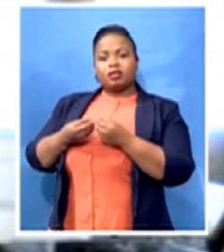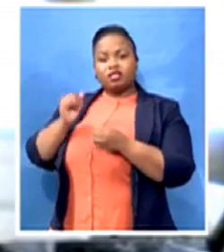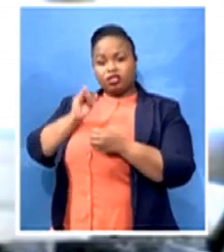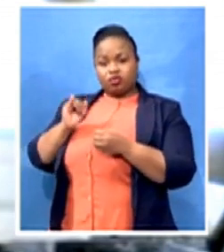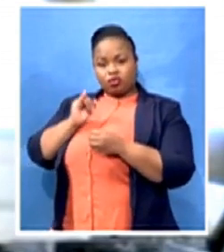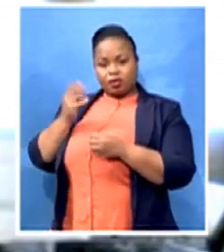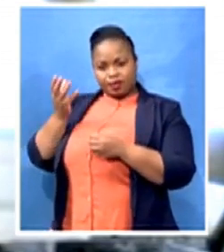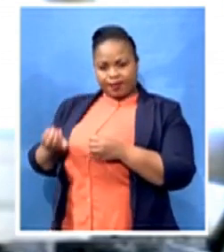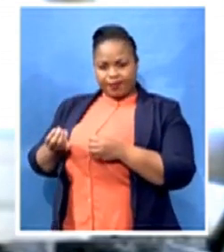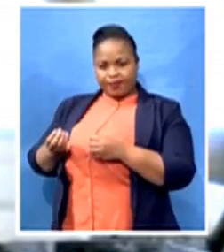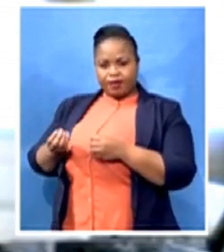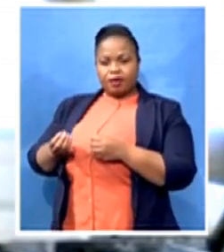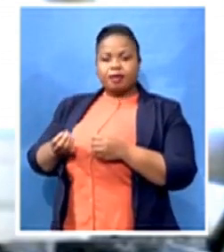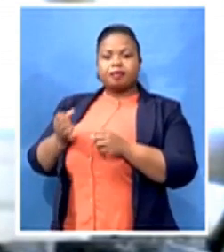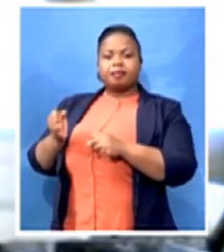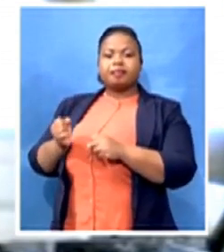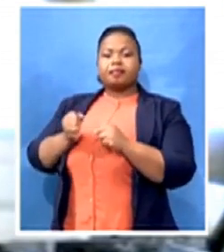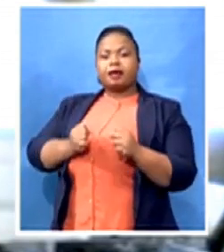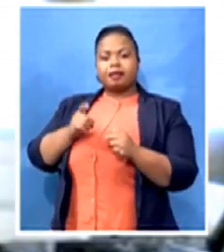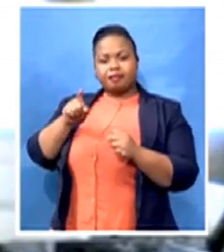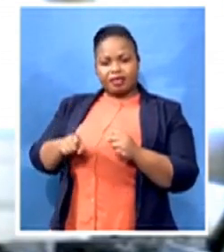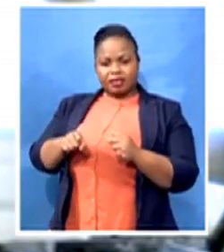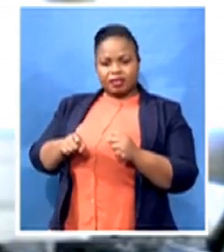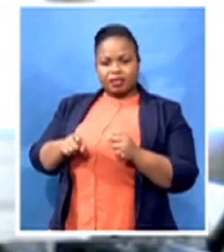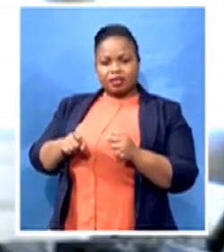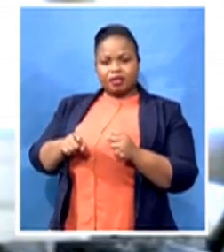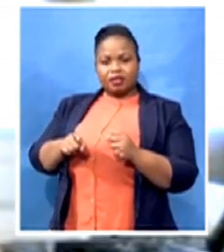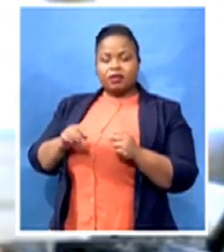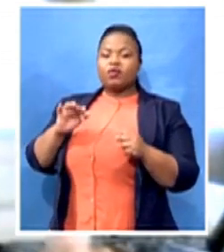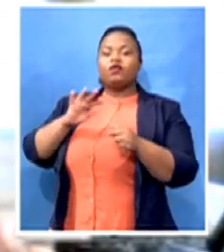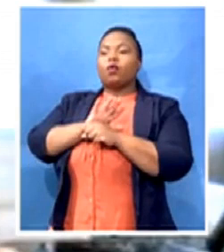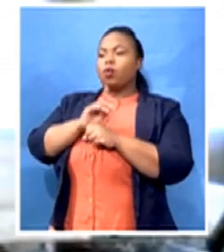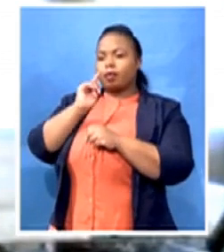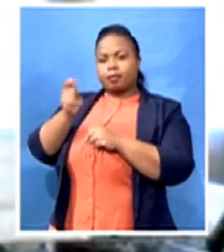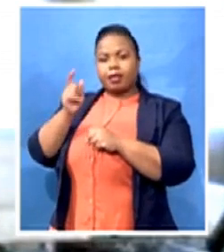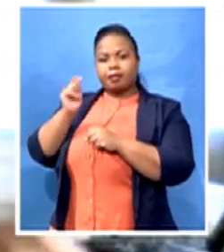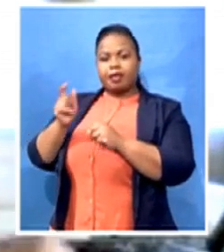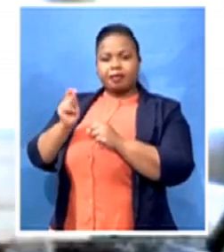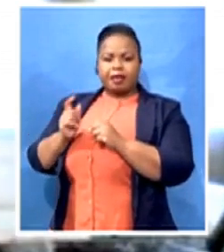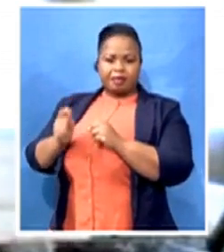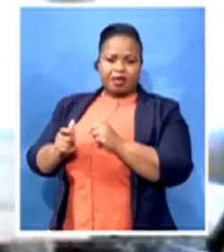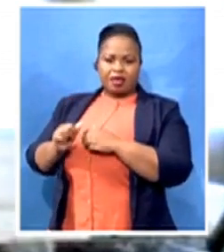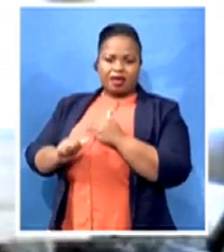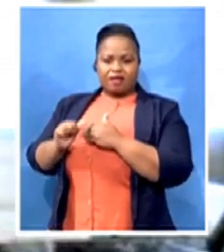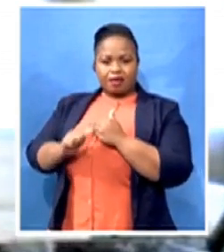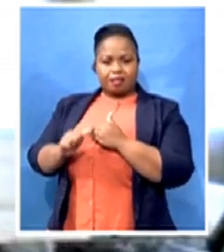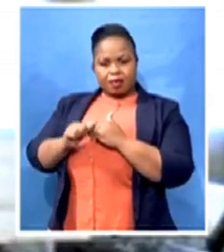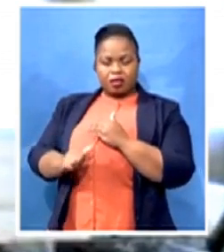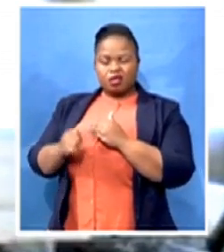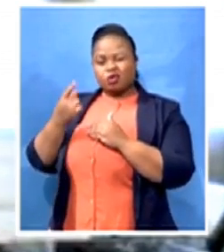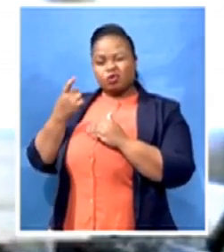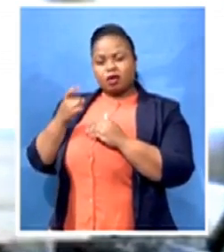comprehensively insured. That is one of the bases that the finance house